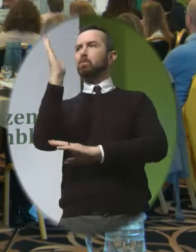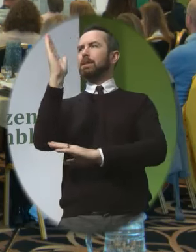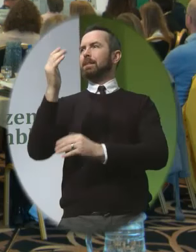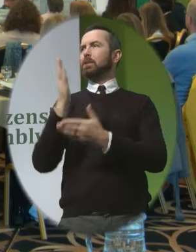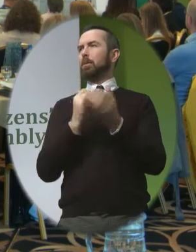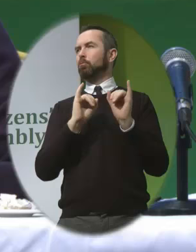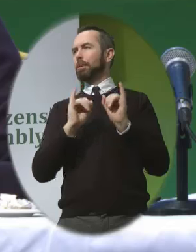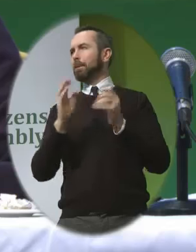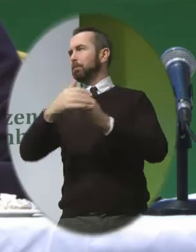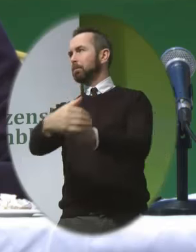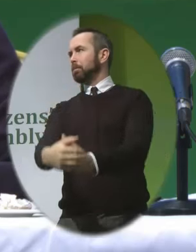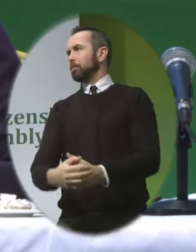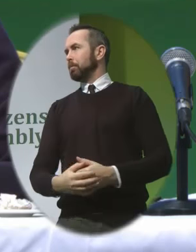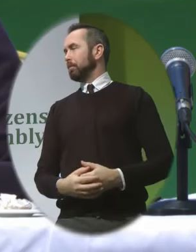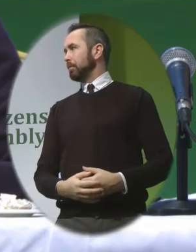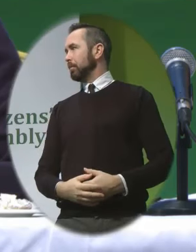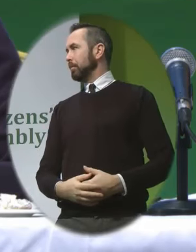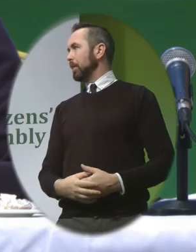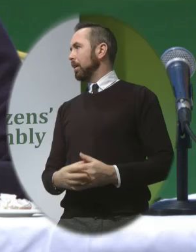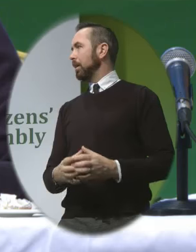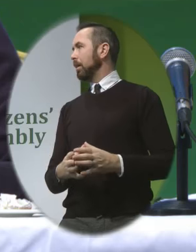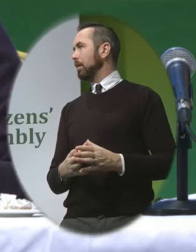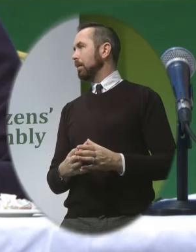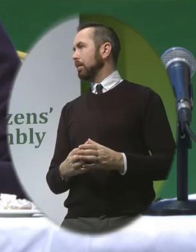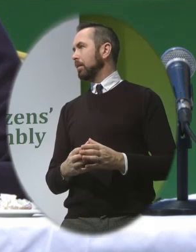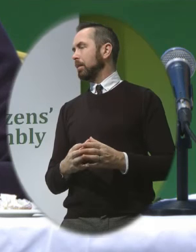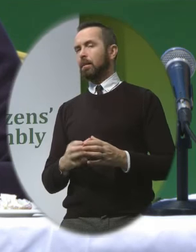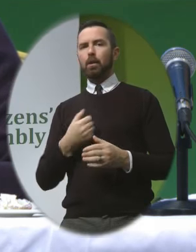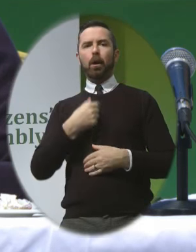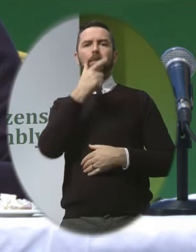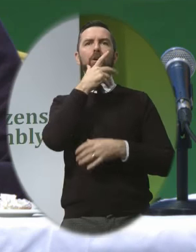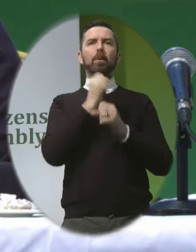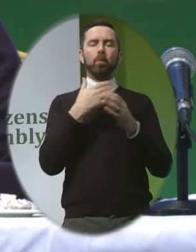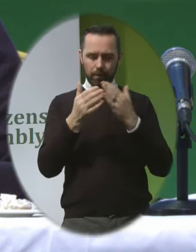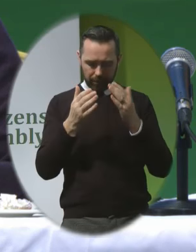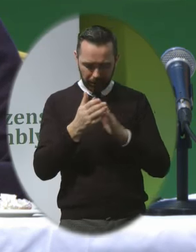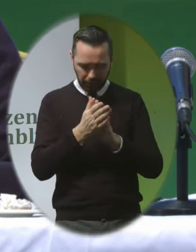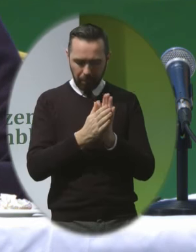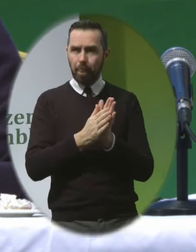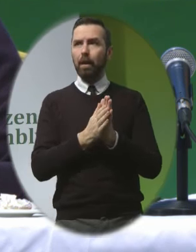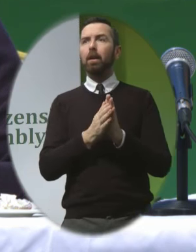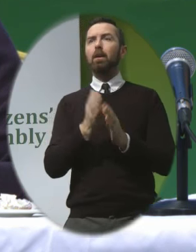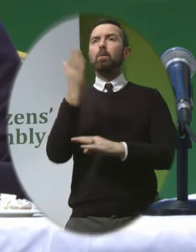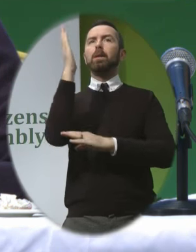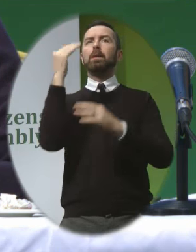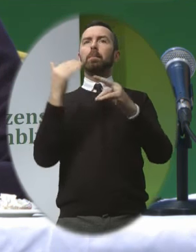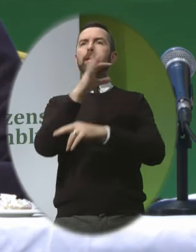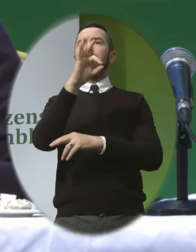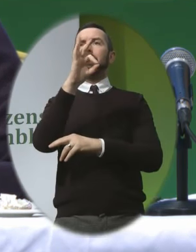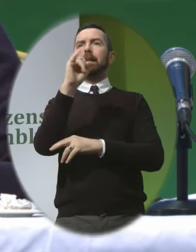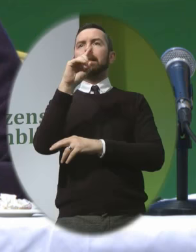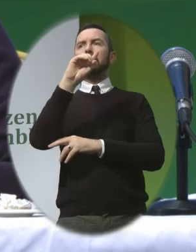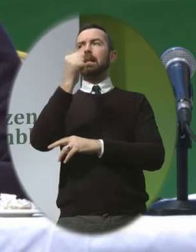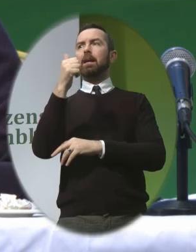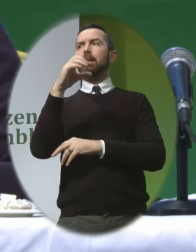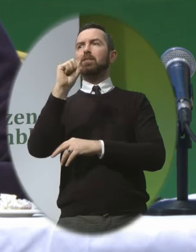I am referring to the presentation by Gilda Sedge Who works